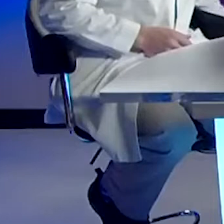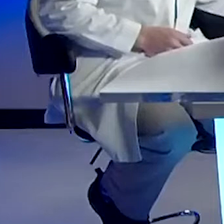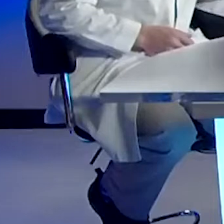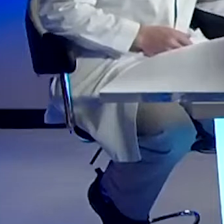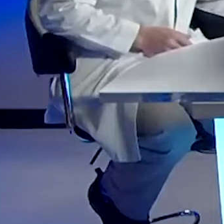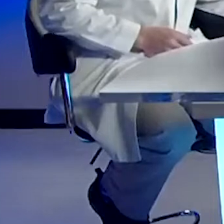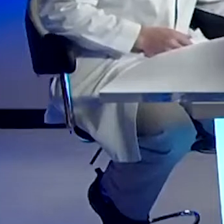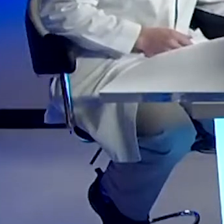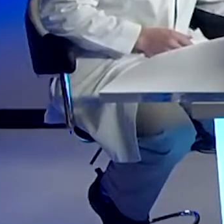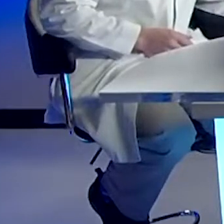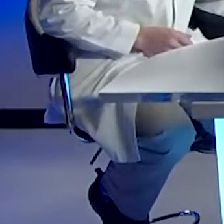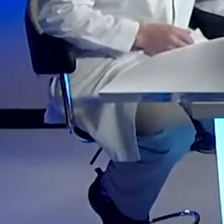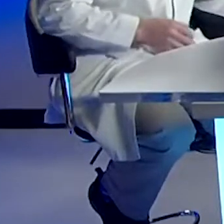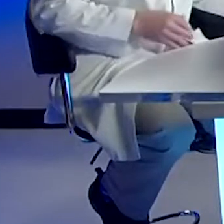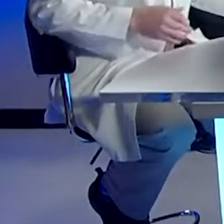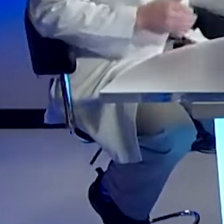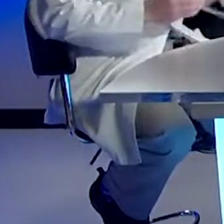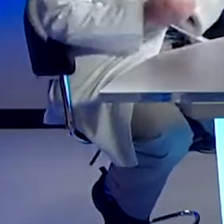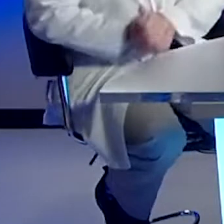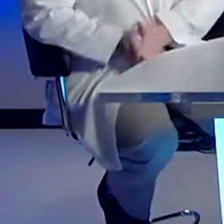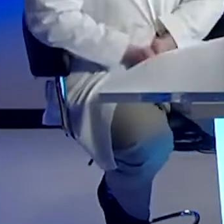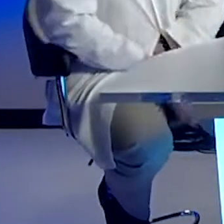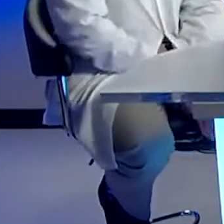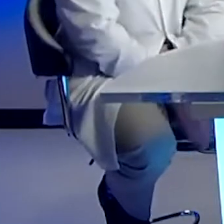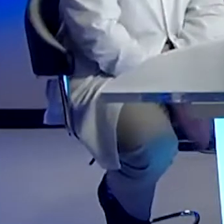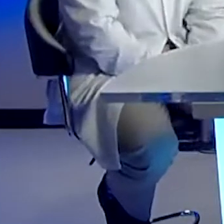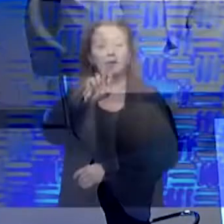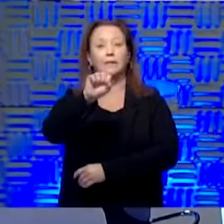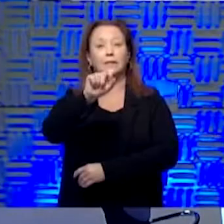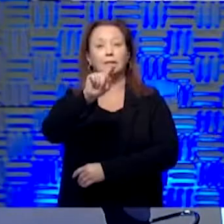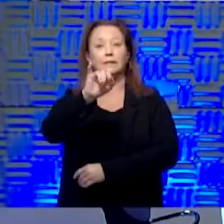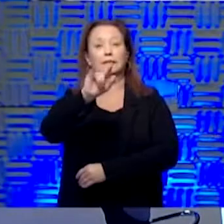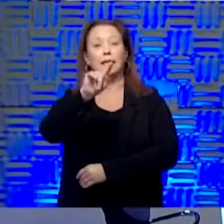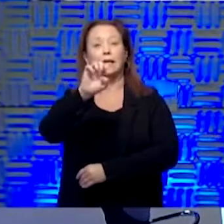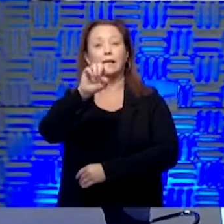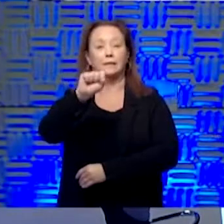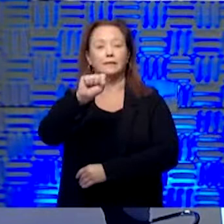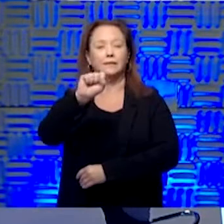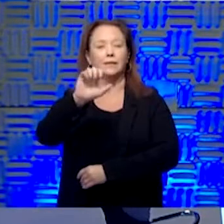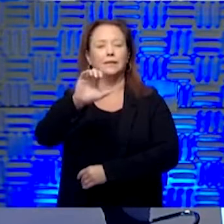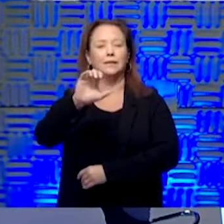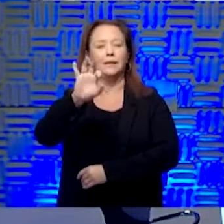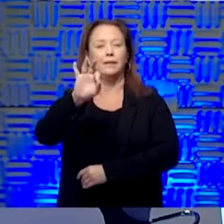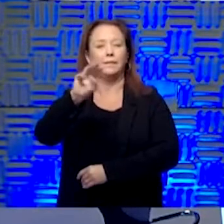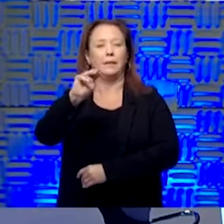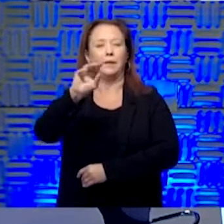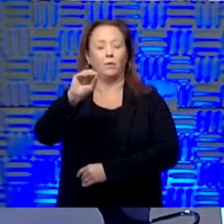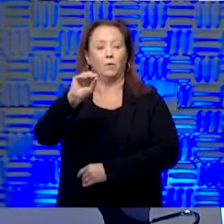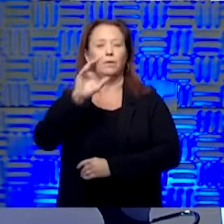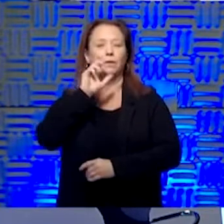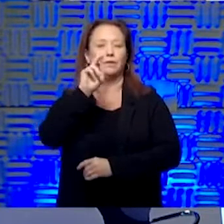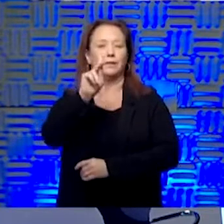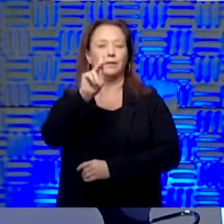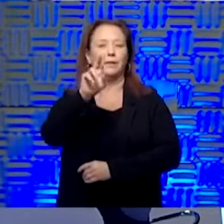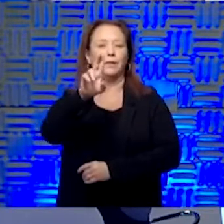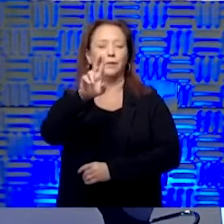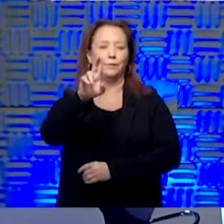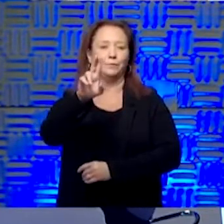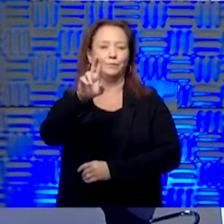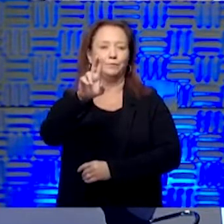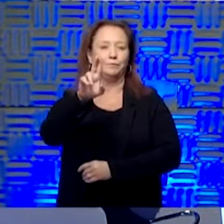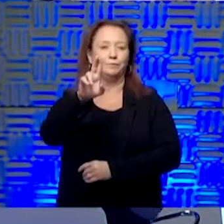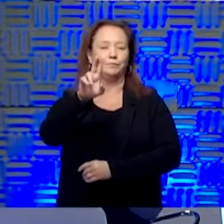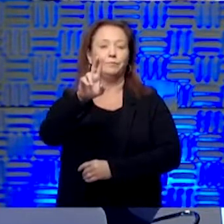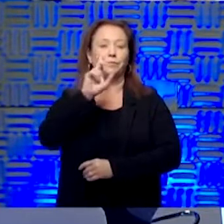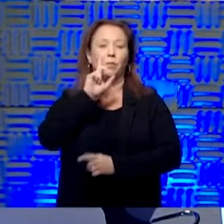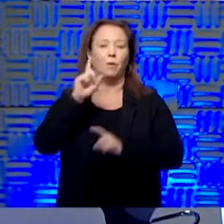Good morning, Kansas City. This is Steve Stites. I'm the Chief Medical Officer and Executive Vice President of Clinical Affairs here at the University of Kansas Health System. And we're back